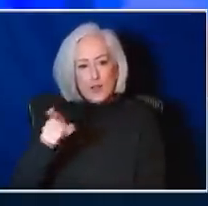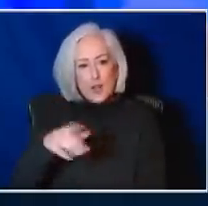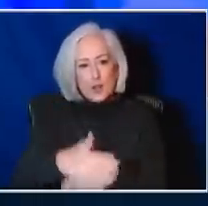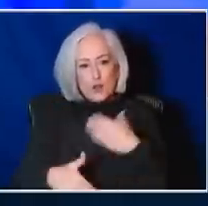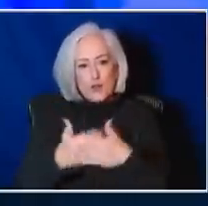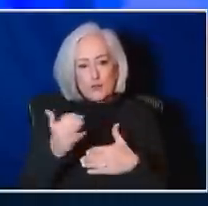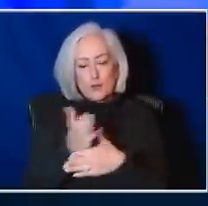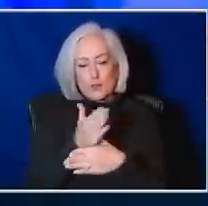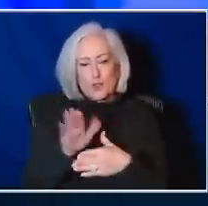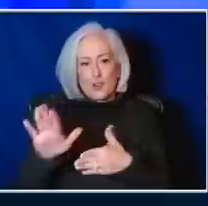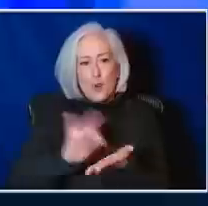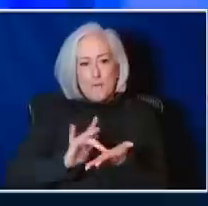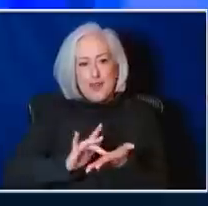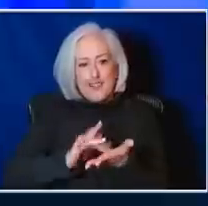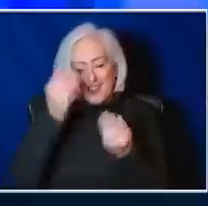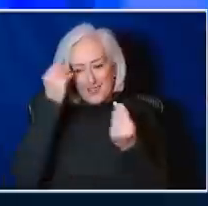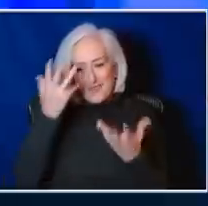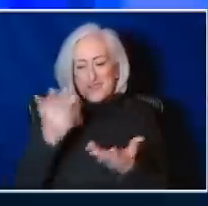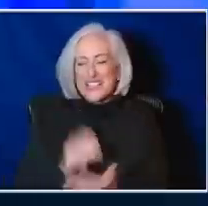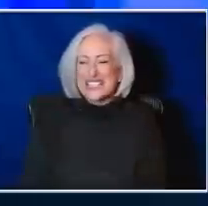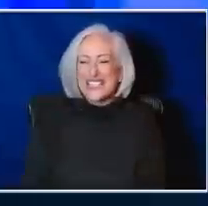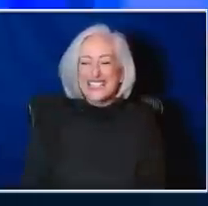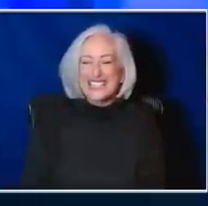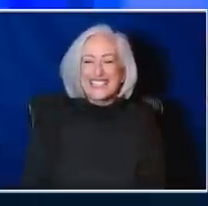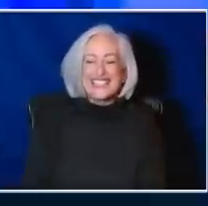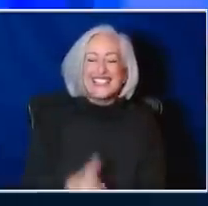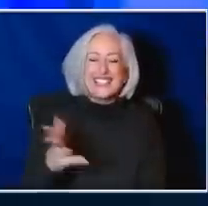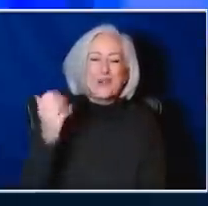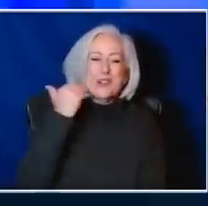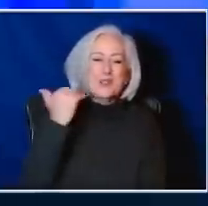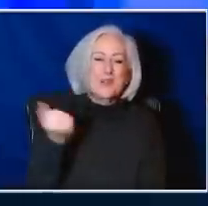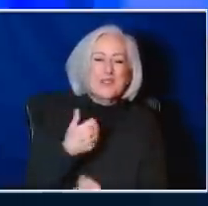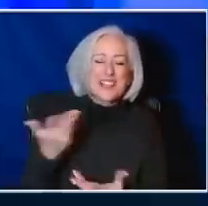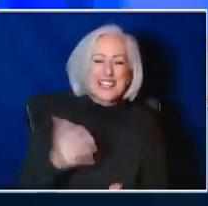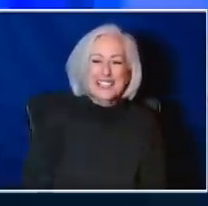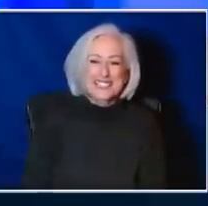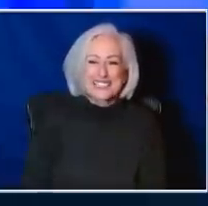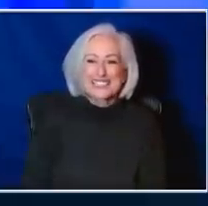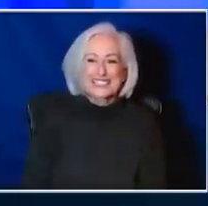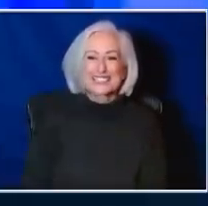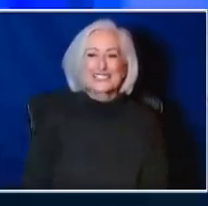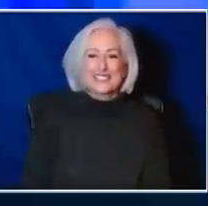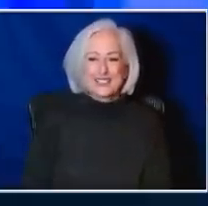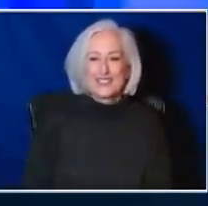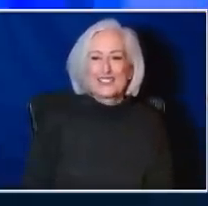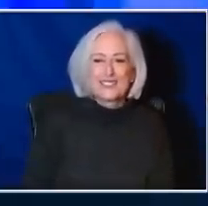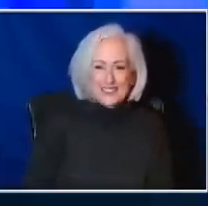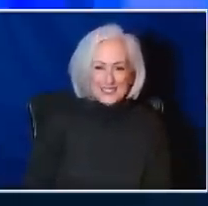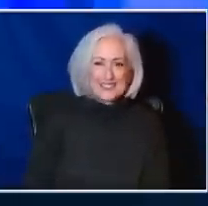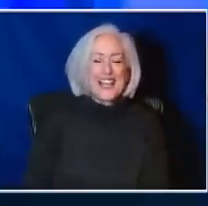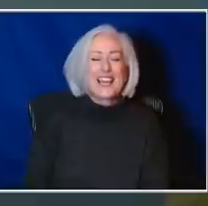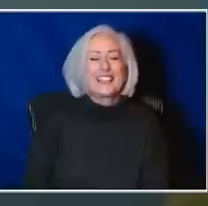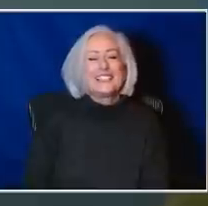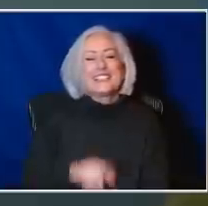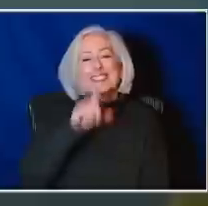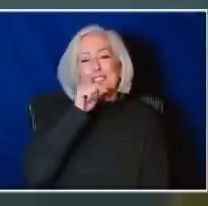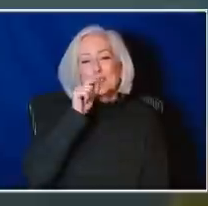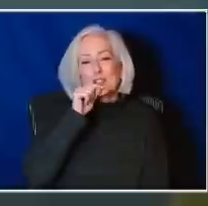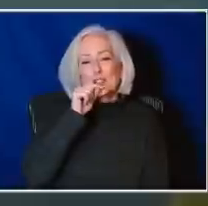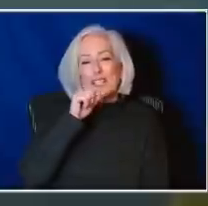stuff Yeah, you bet. No, I'm happy to. So, I've always said, yeah, chicken noodle soup is good for the soul. But